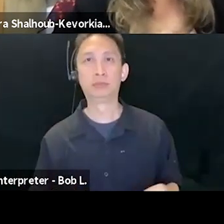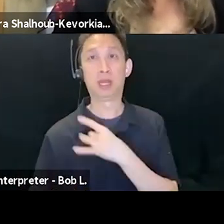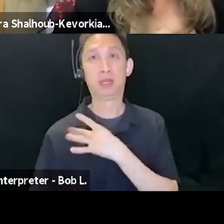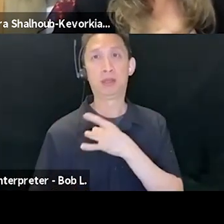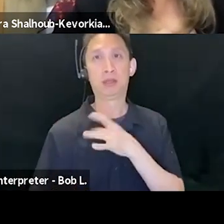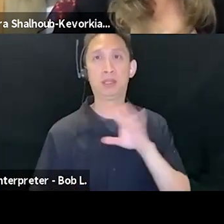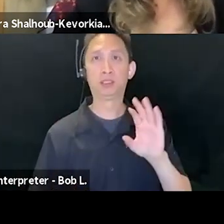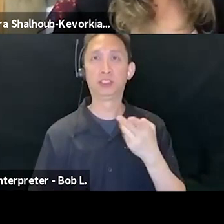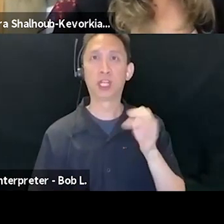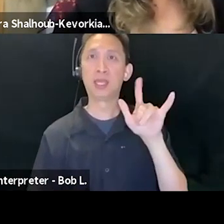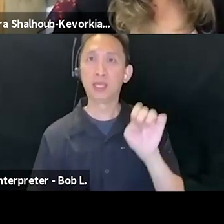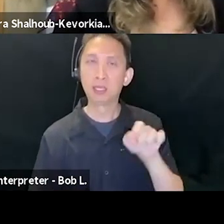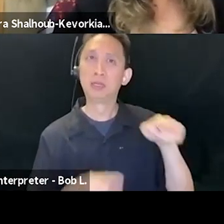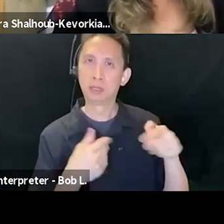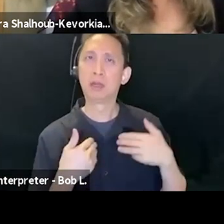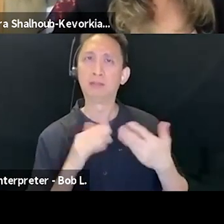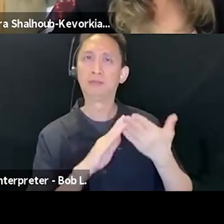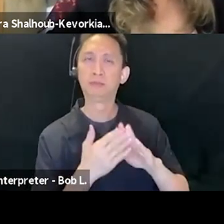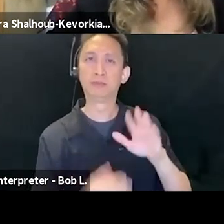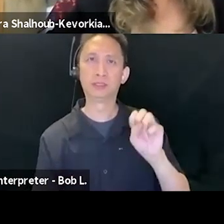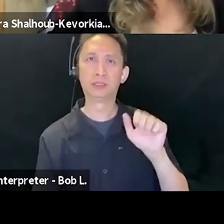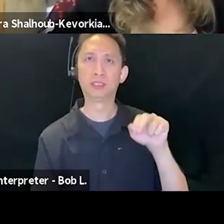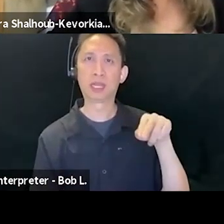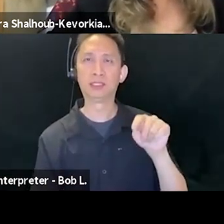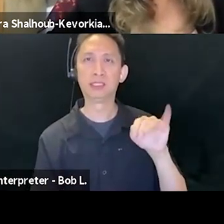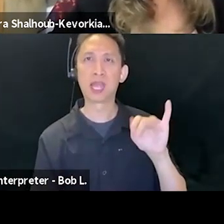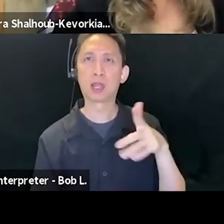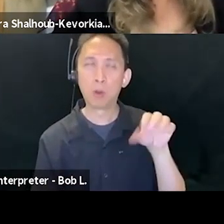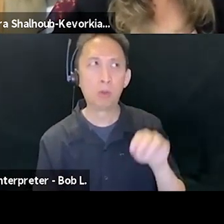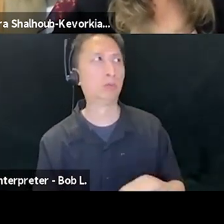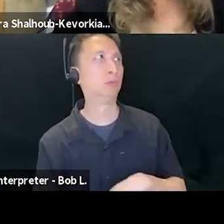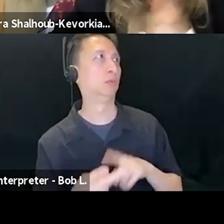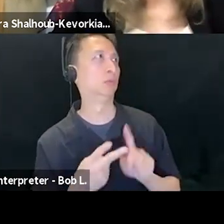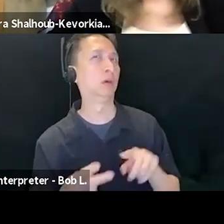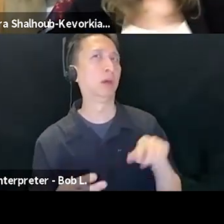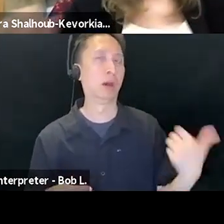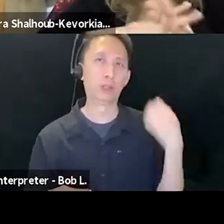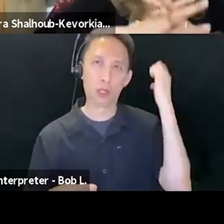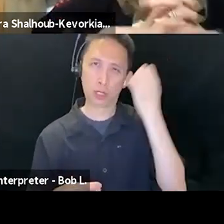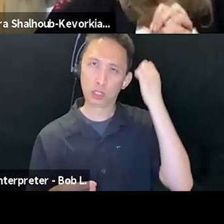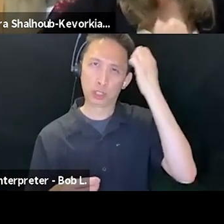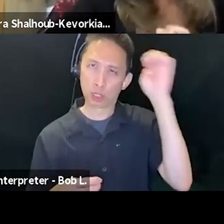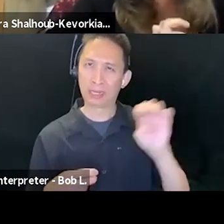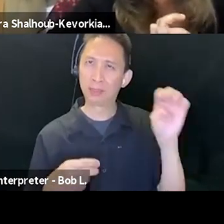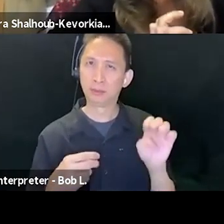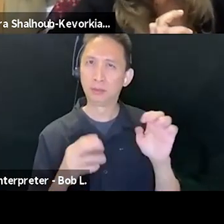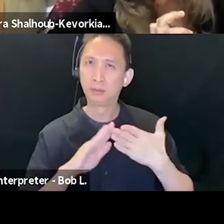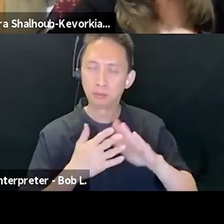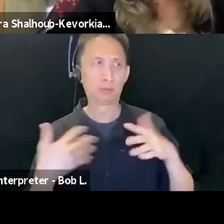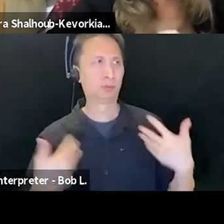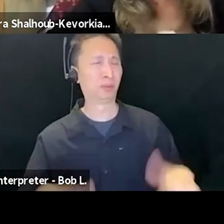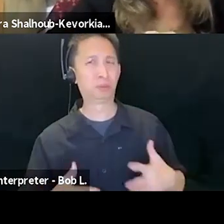America, in South Africa, in other places in Europe, the breadth of global feeling for